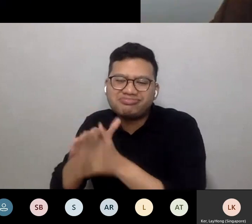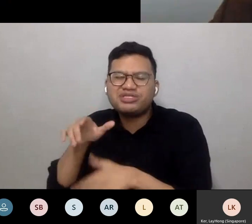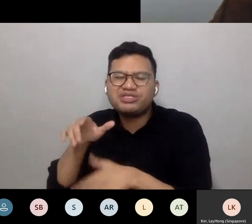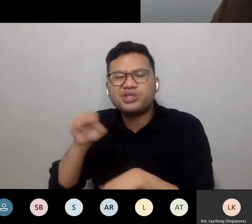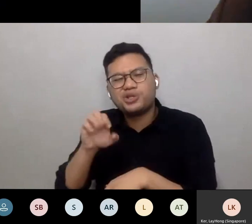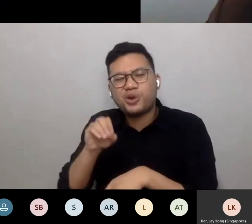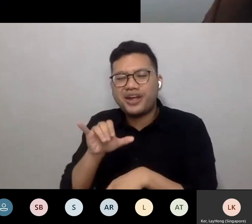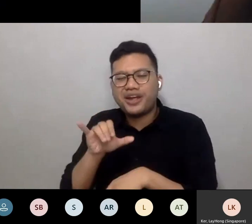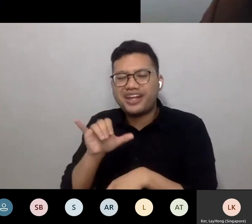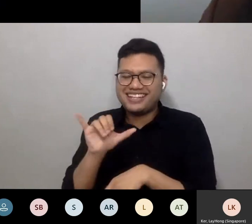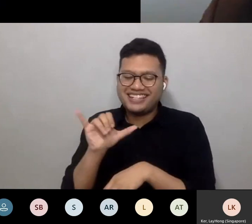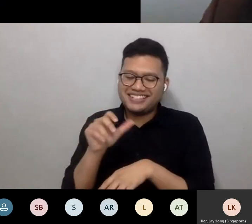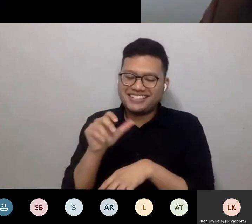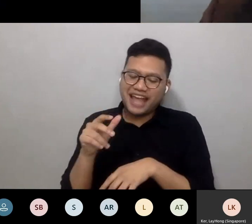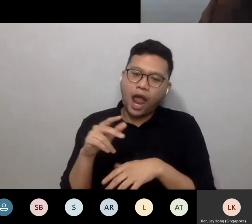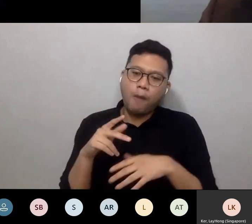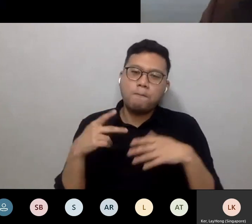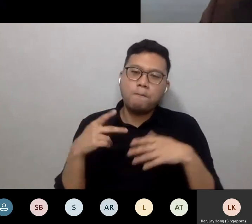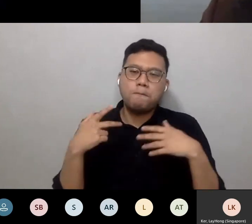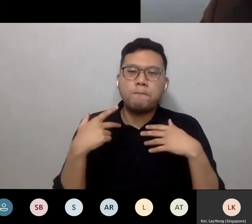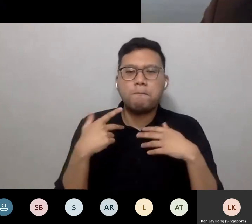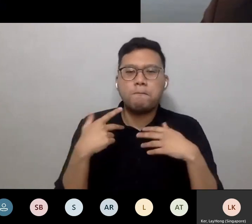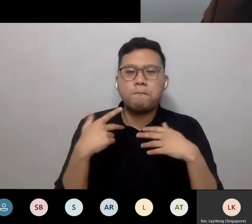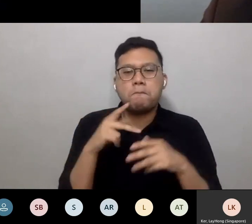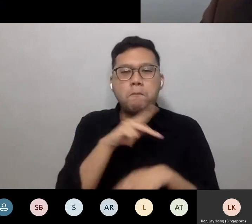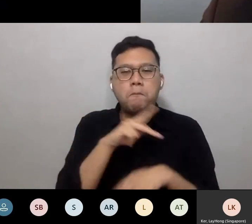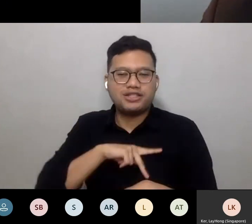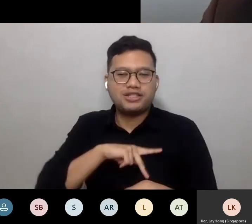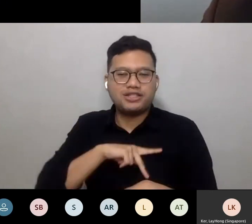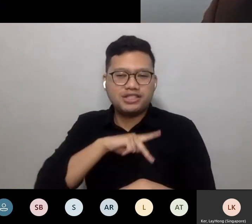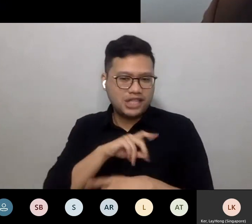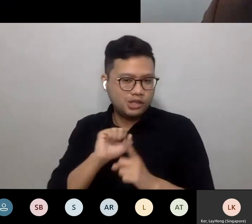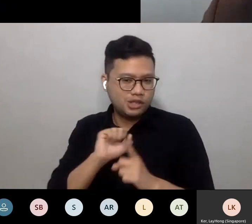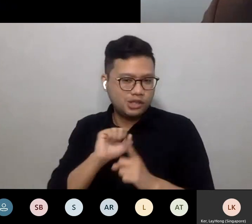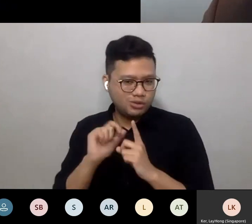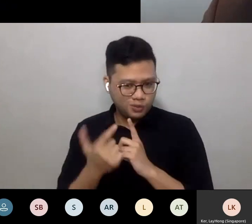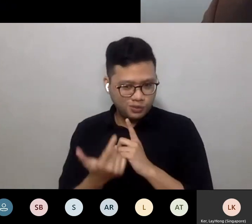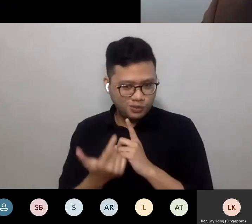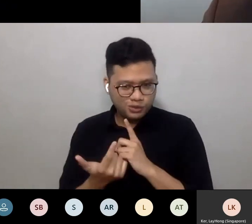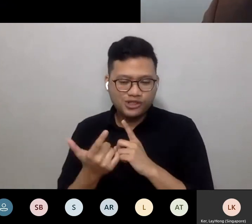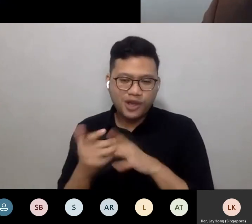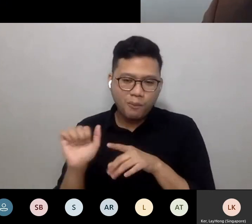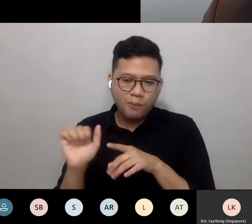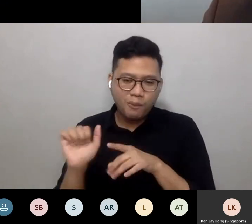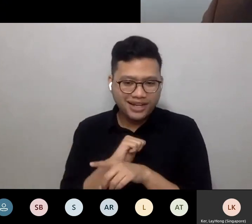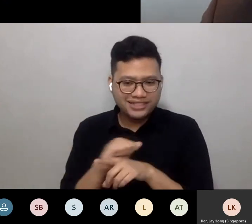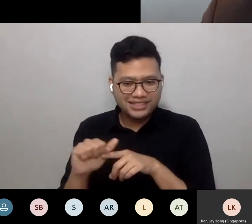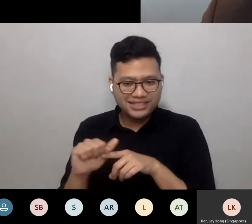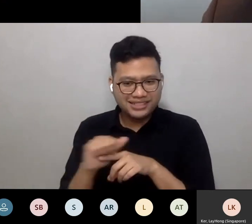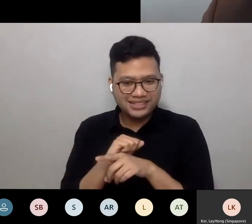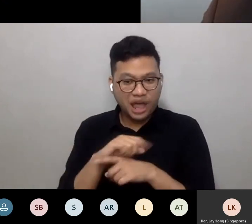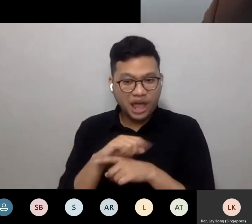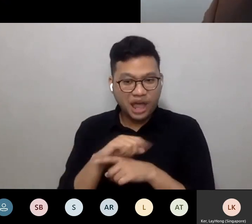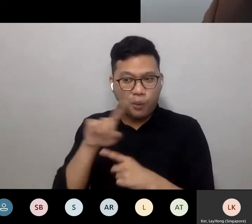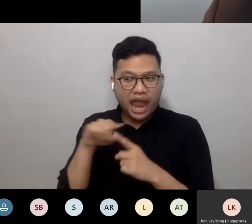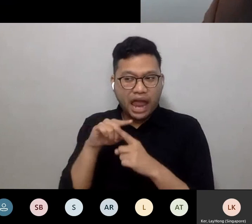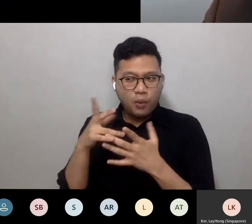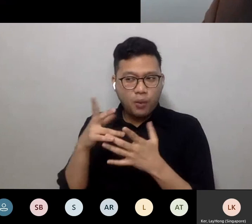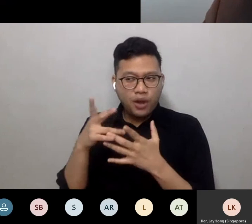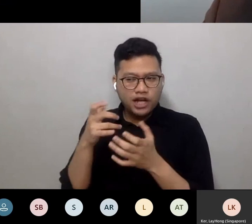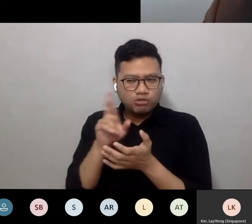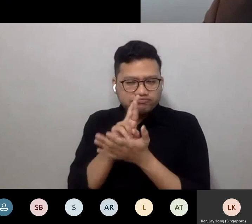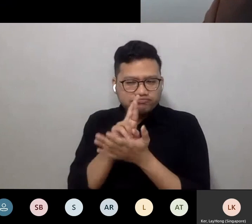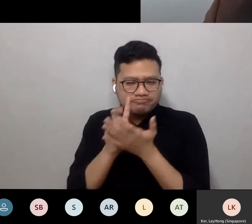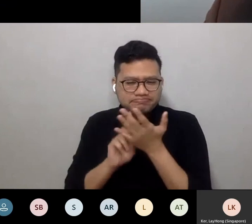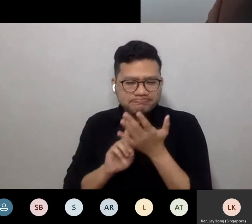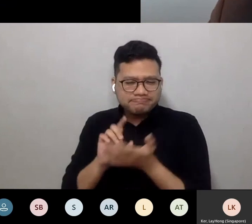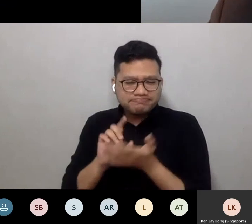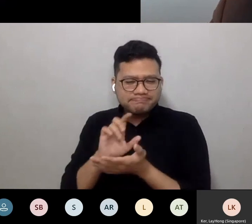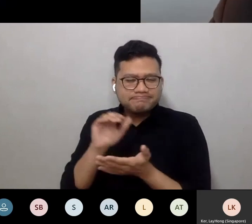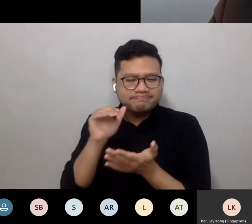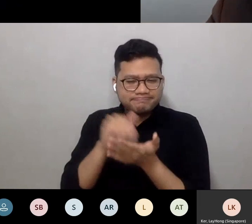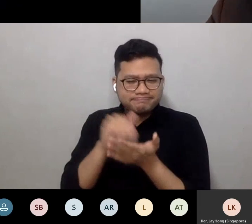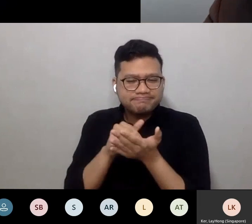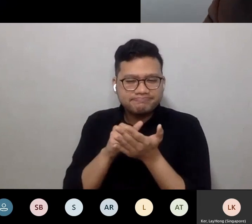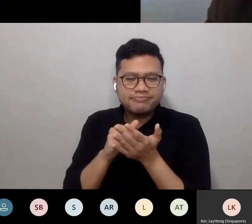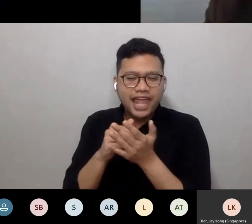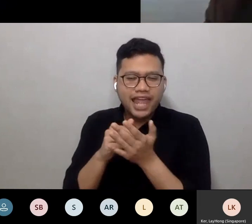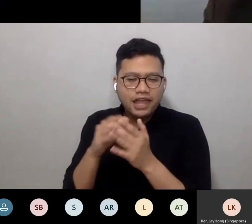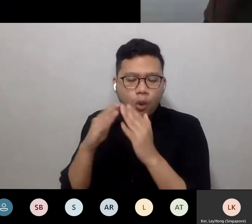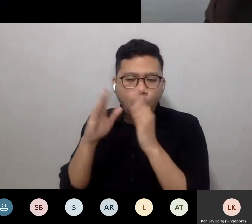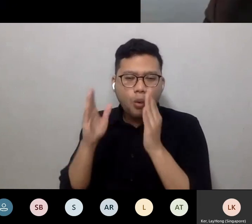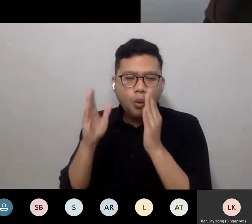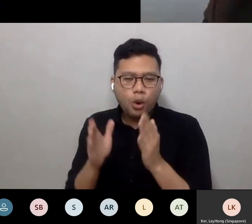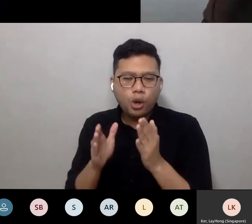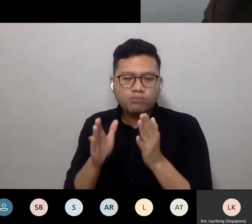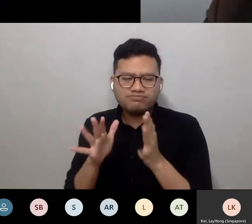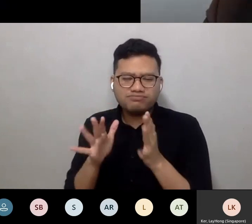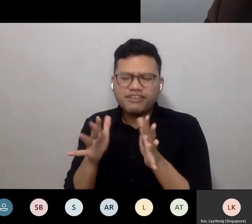social practice. When it comes to the shaping of the home, I think it's similarly based on the social practices that shape